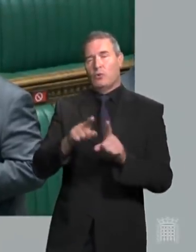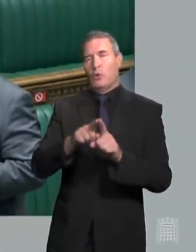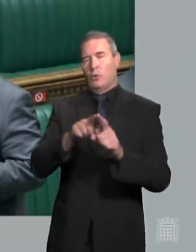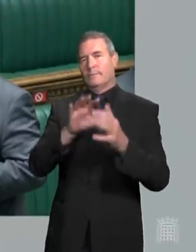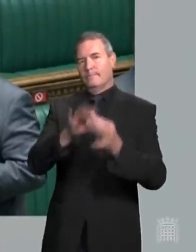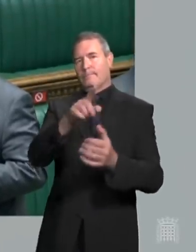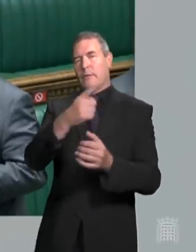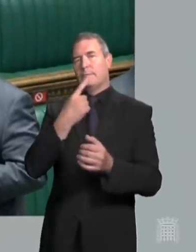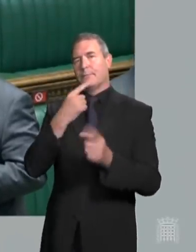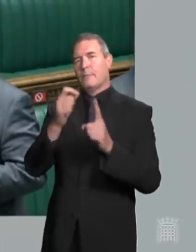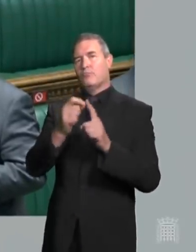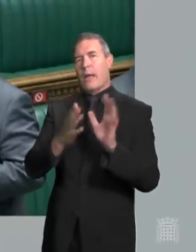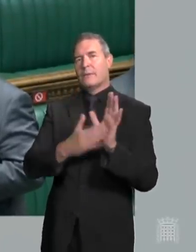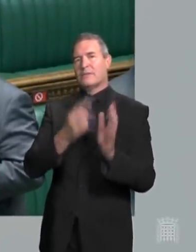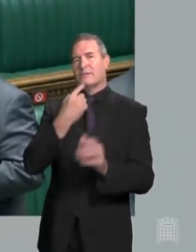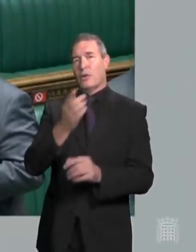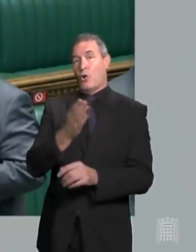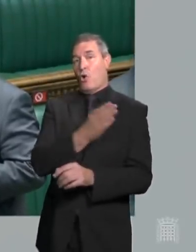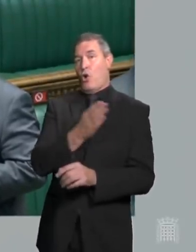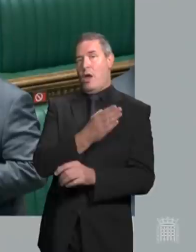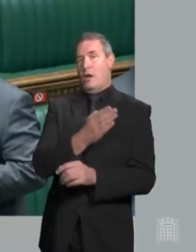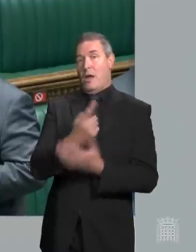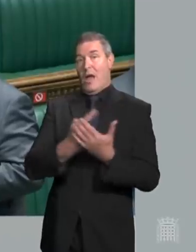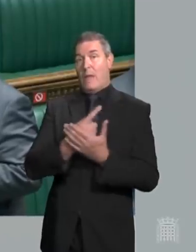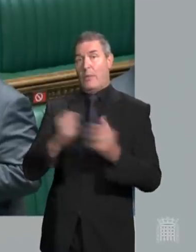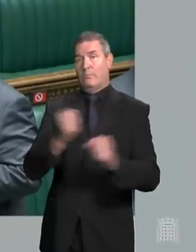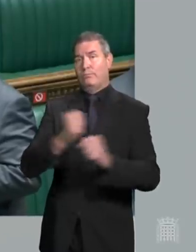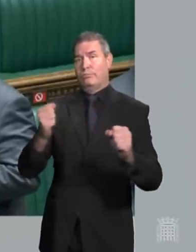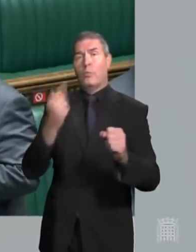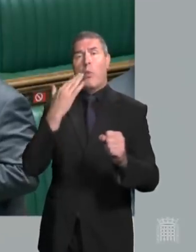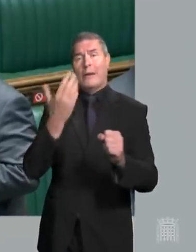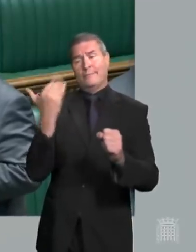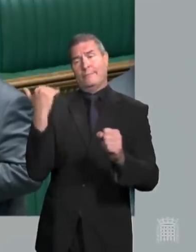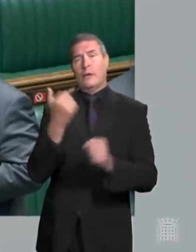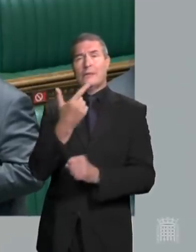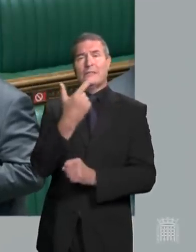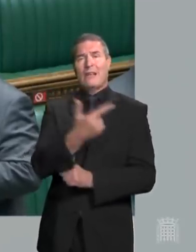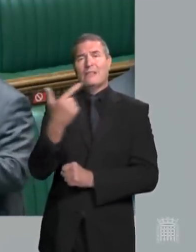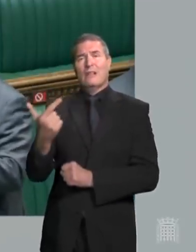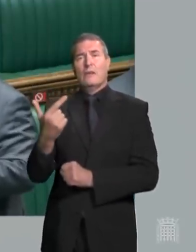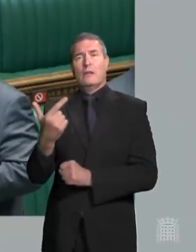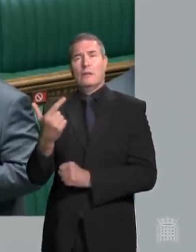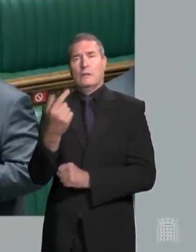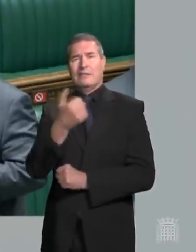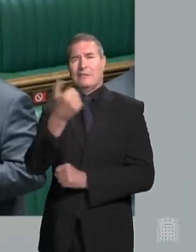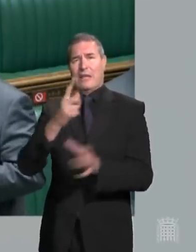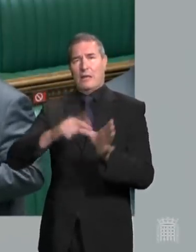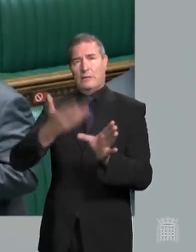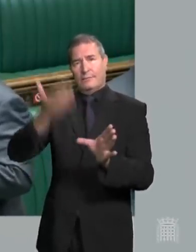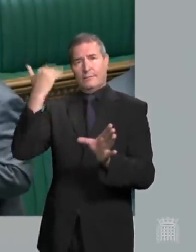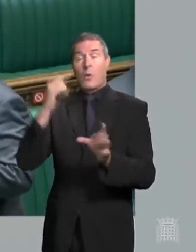remarks of the Prime Minister on the tragedy of the bombing of 7-7 that we all remember so vividly. And also, Mr Speaker,